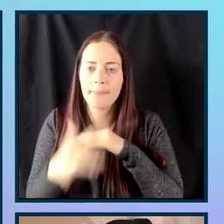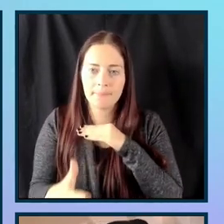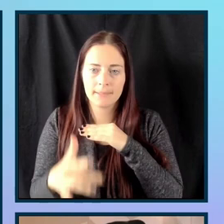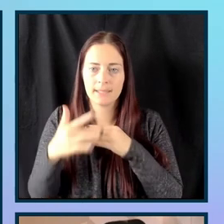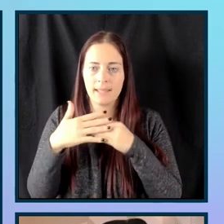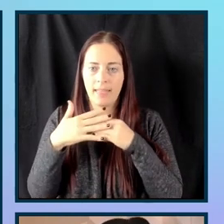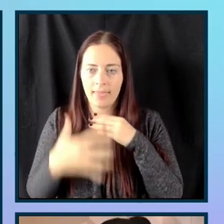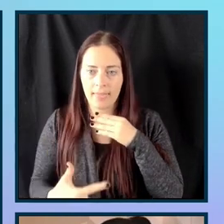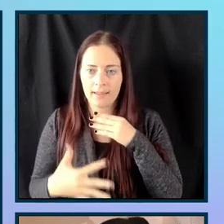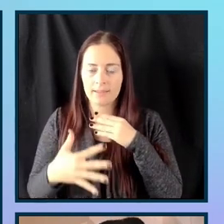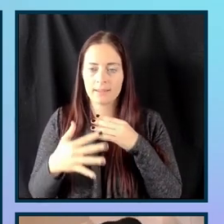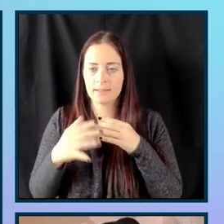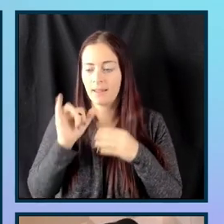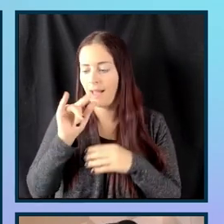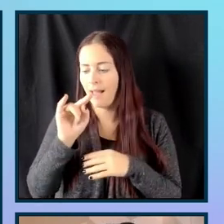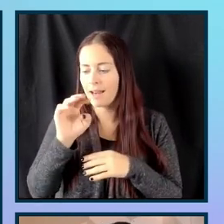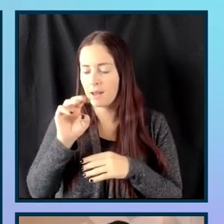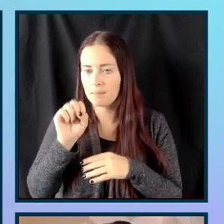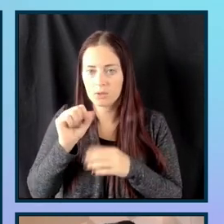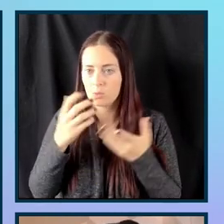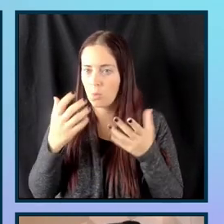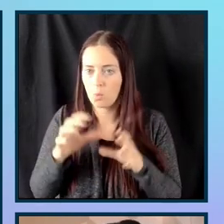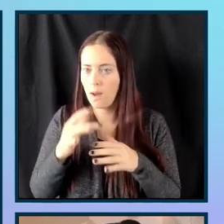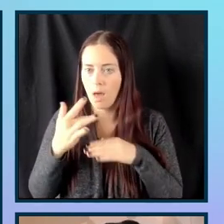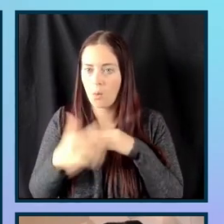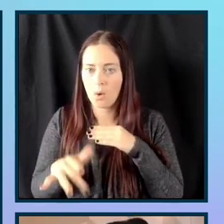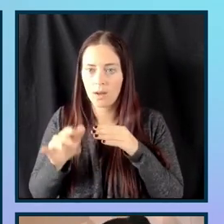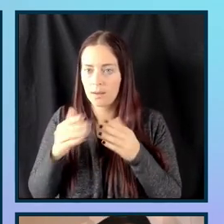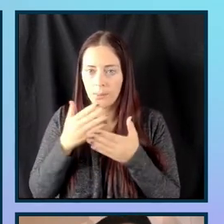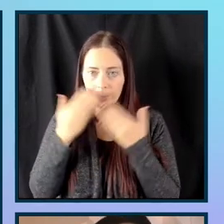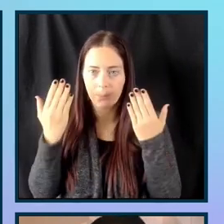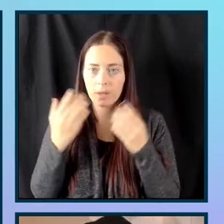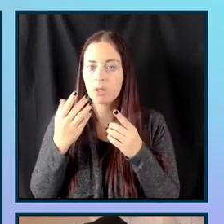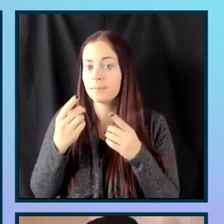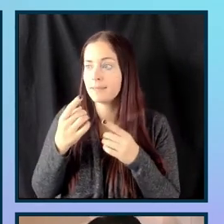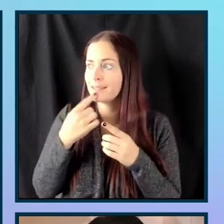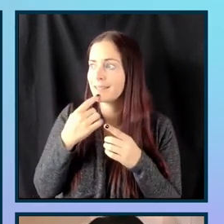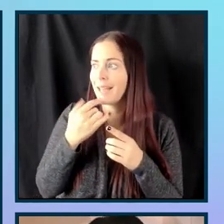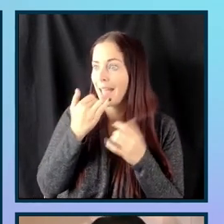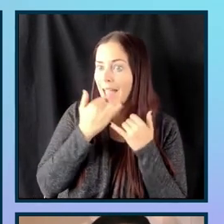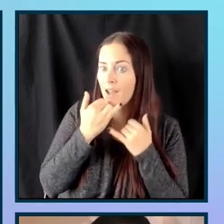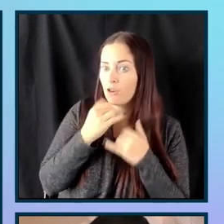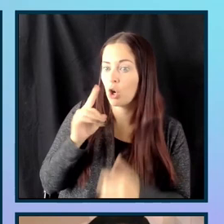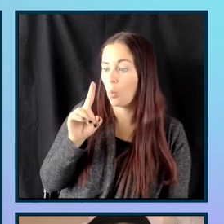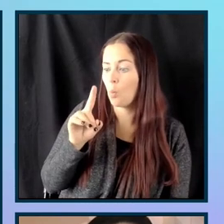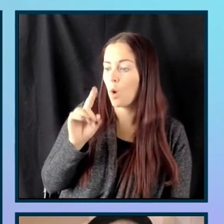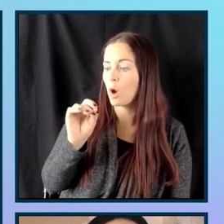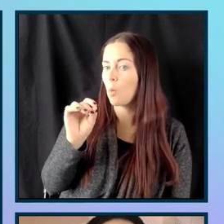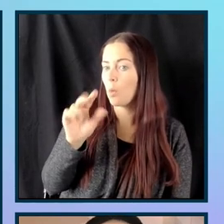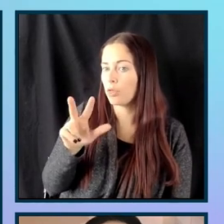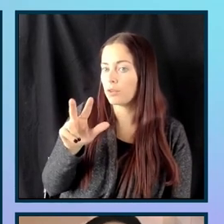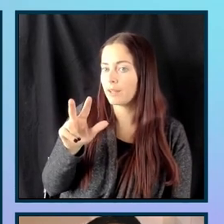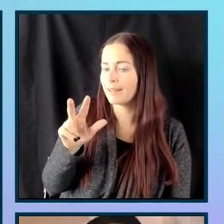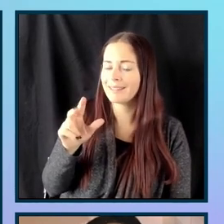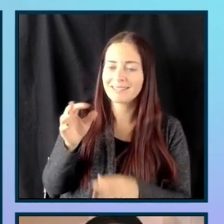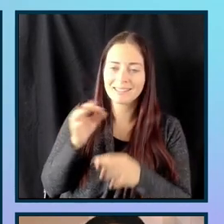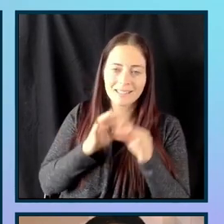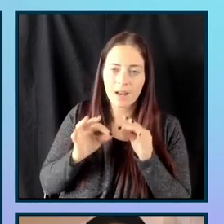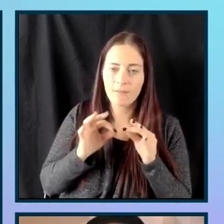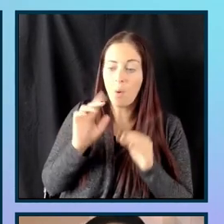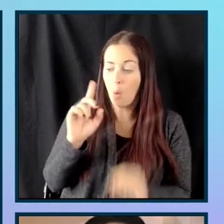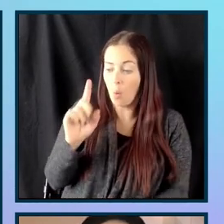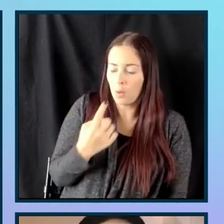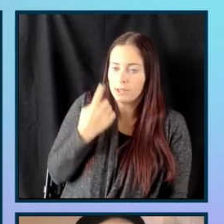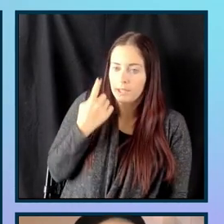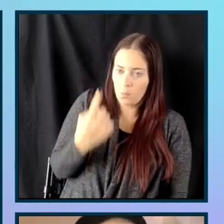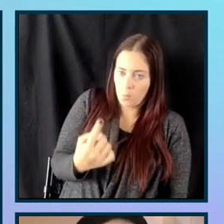an assistive technology is going to grab it and say, you're on error one out of three when there's actually one error being displayed in there. So, I'm